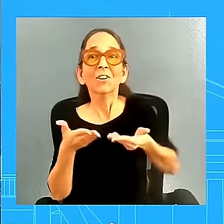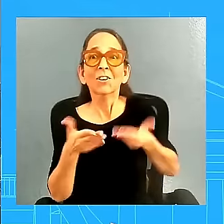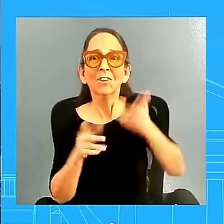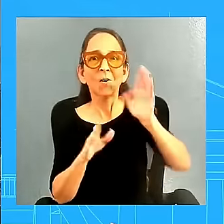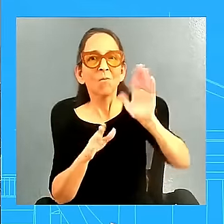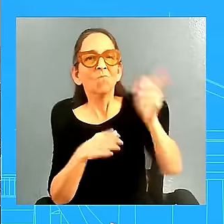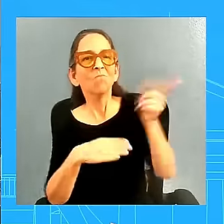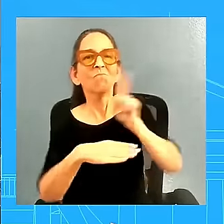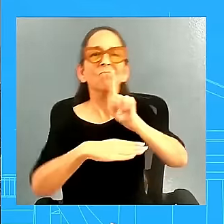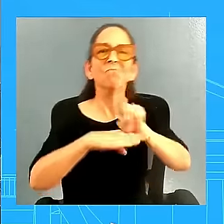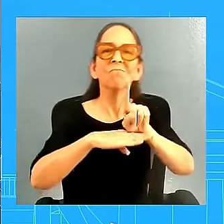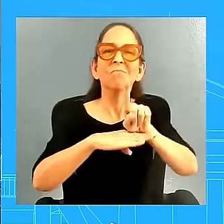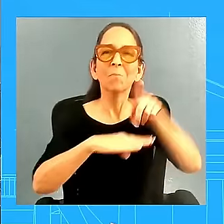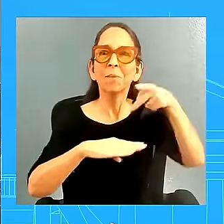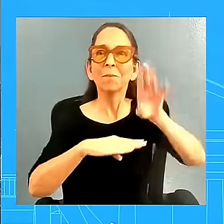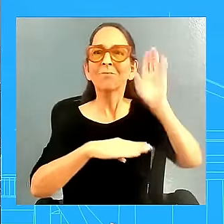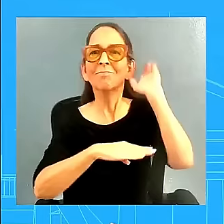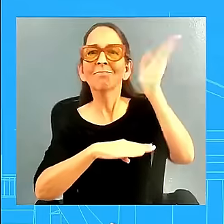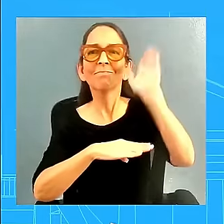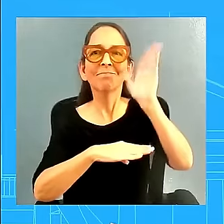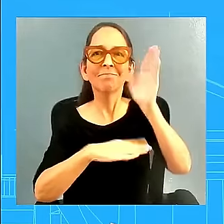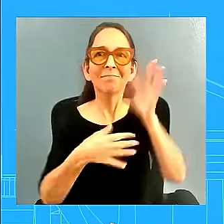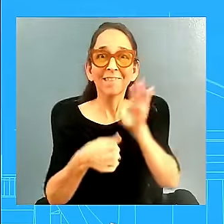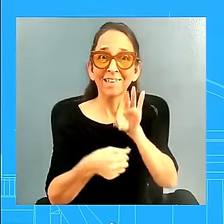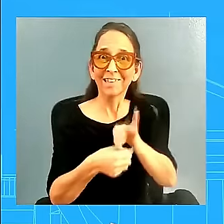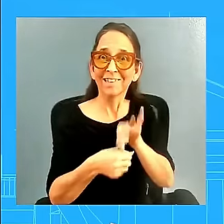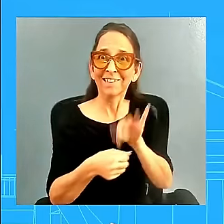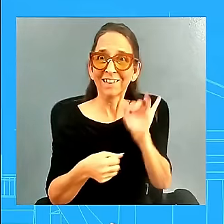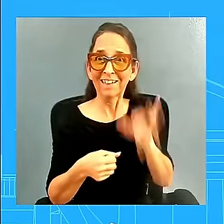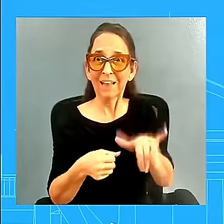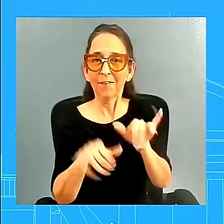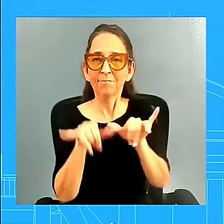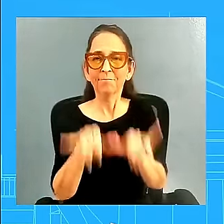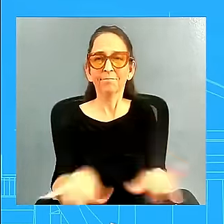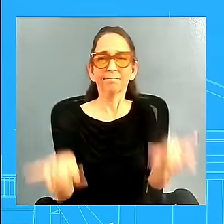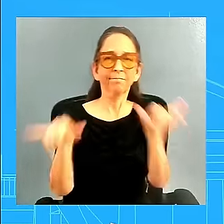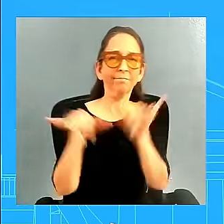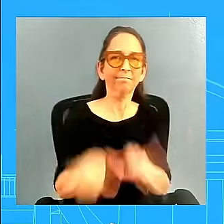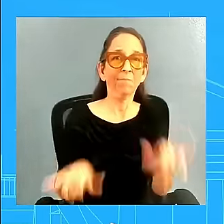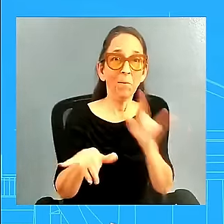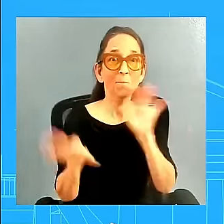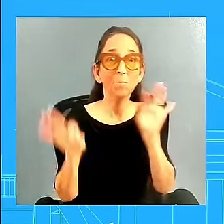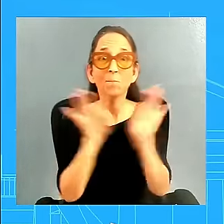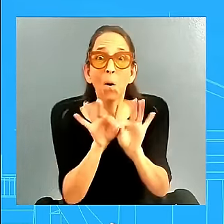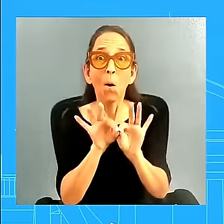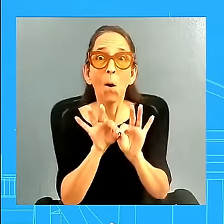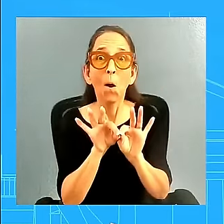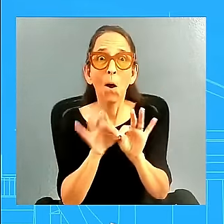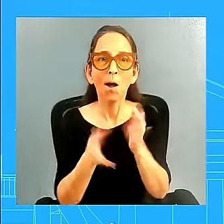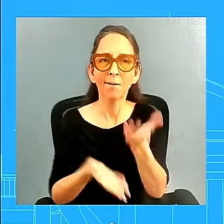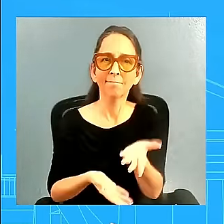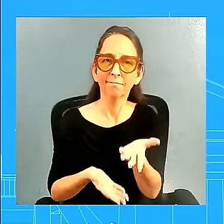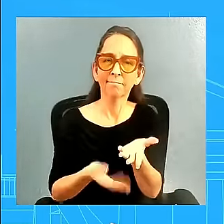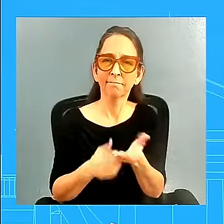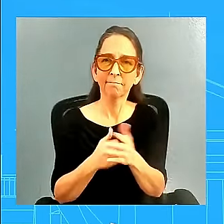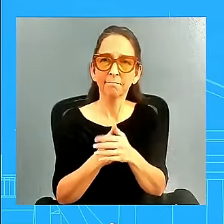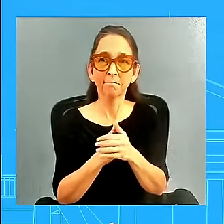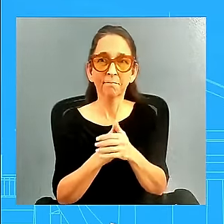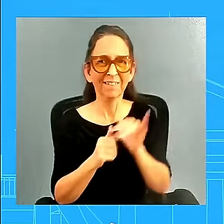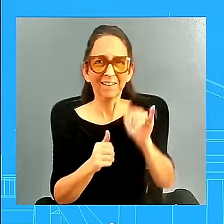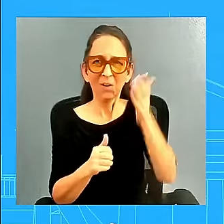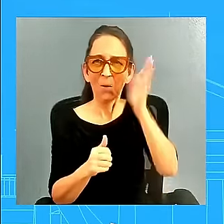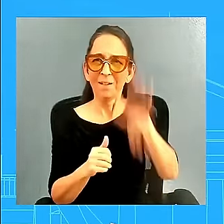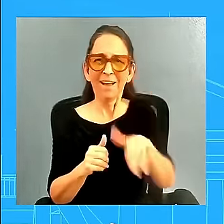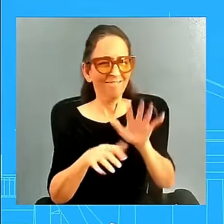I think is standard and important. I totally hear that, Tam, and I know it is a tradition. I don't want to get ahead of